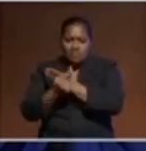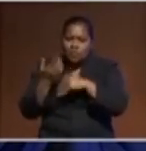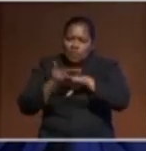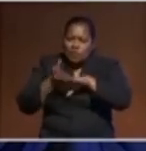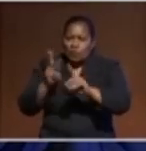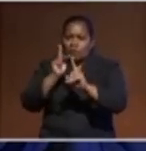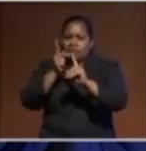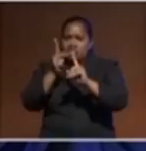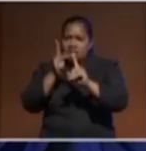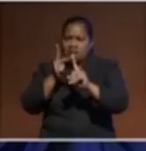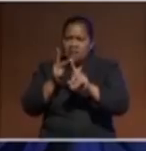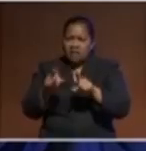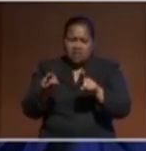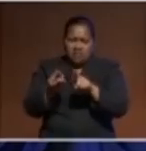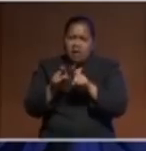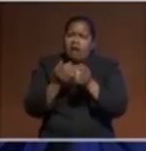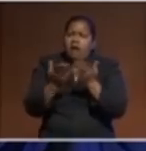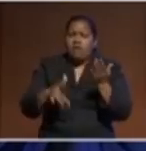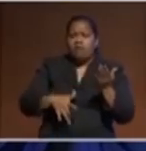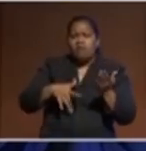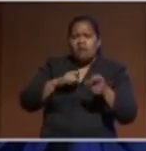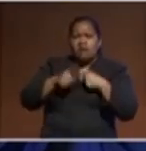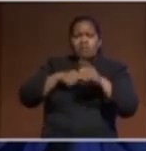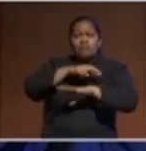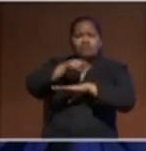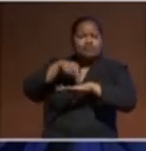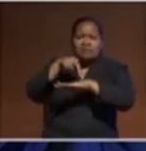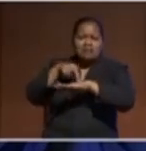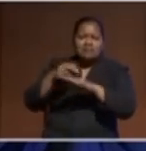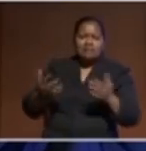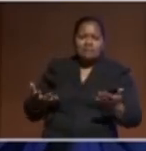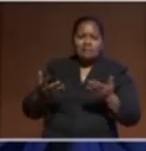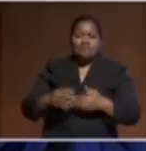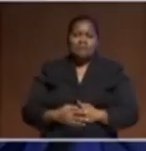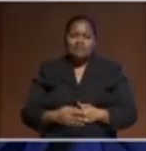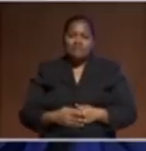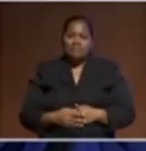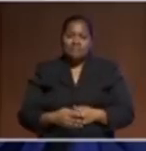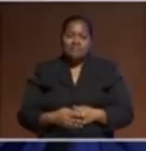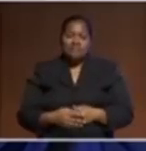it also shaped how you feel about regionalism in particular, those moments?